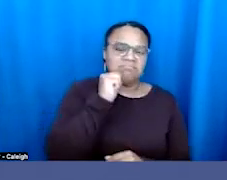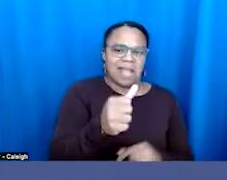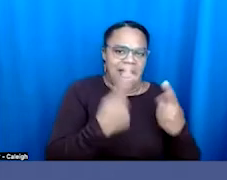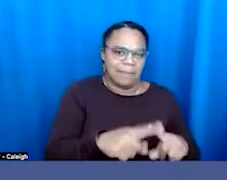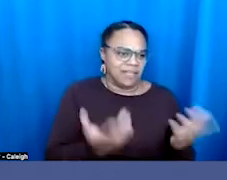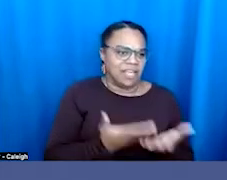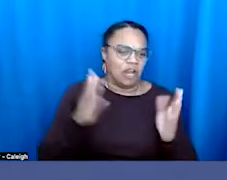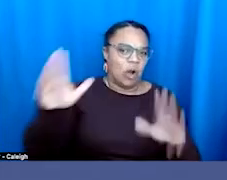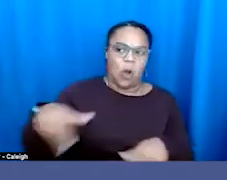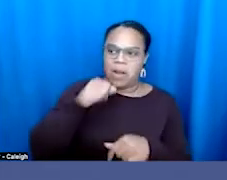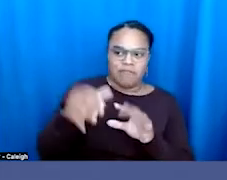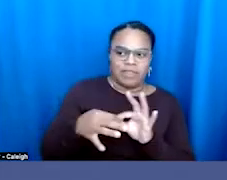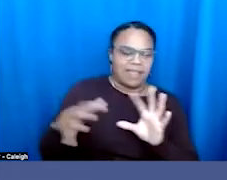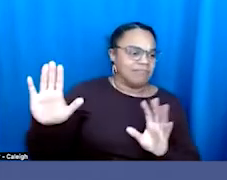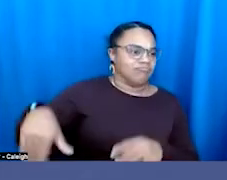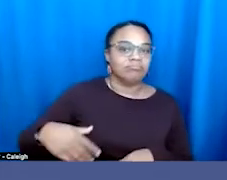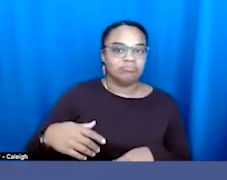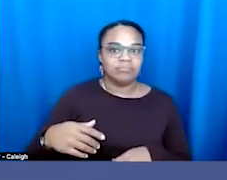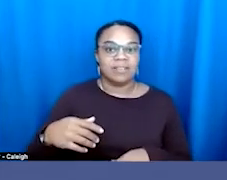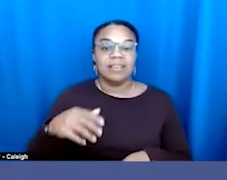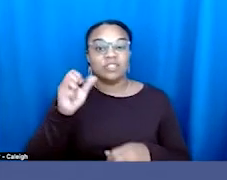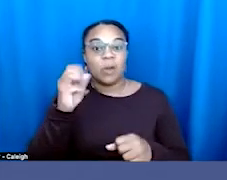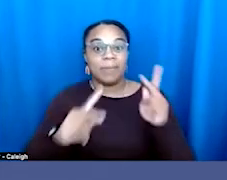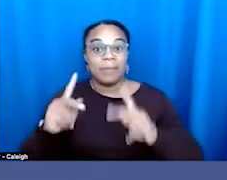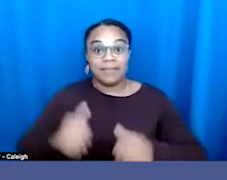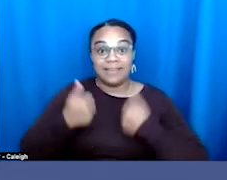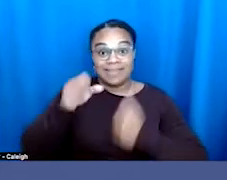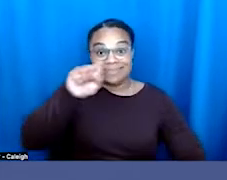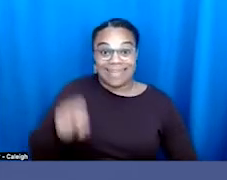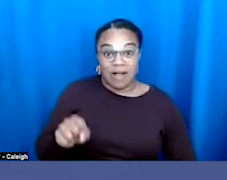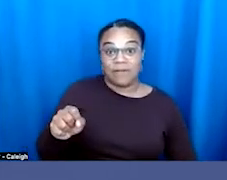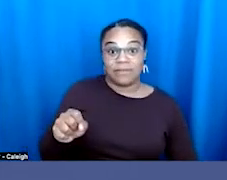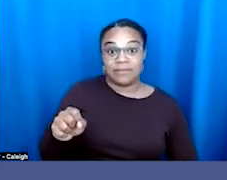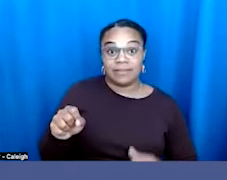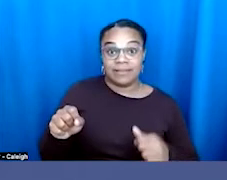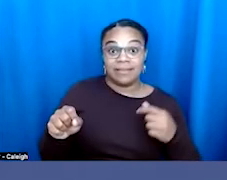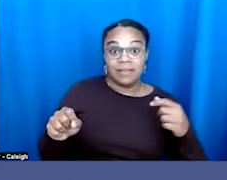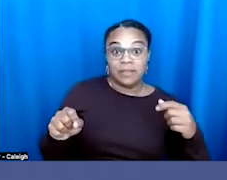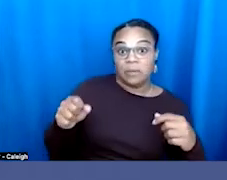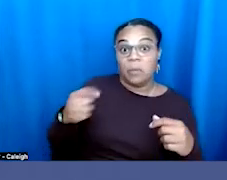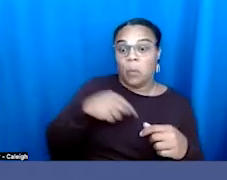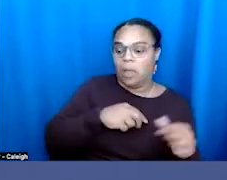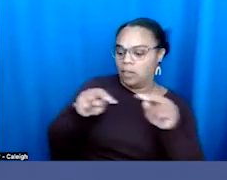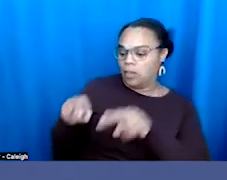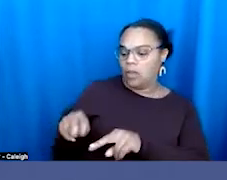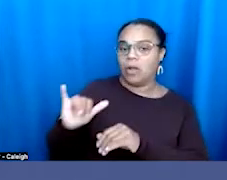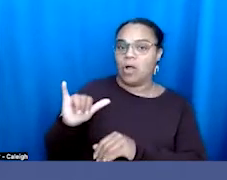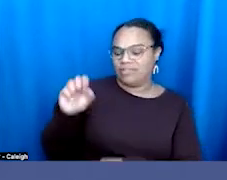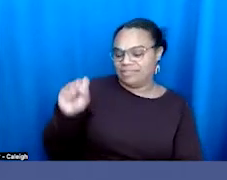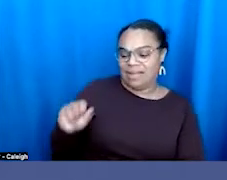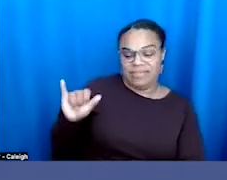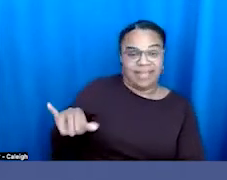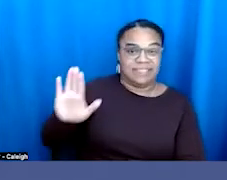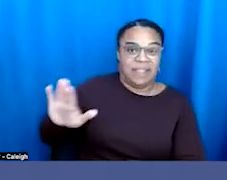live outside the South can kind of look down on the South and say, oh, that's a problem over there, but it doesn't happen here. Um, the truth is that